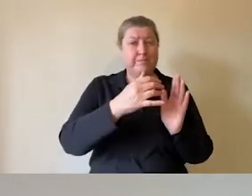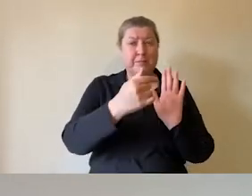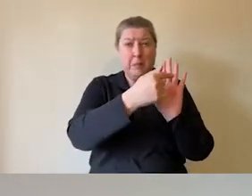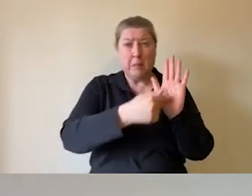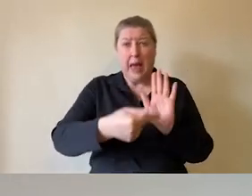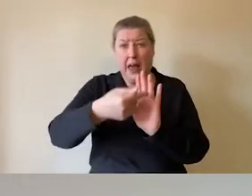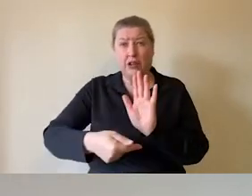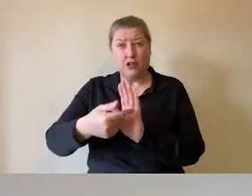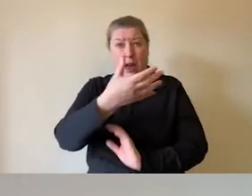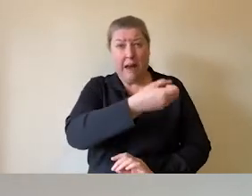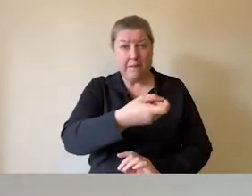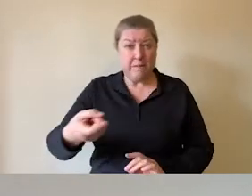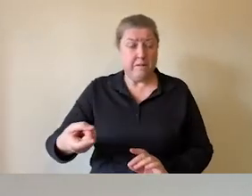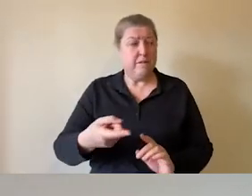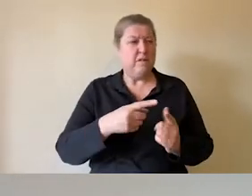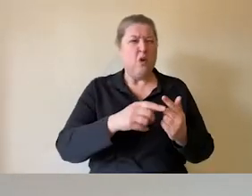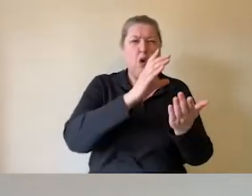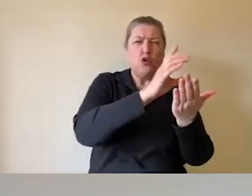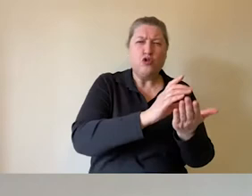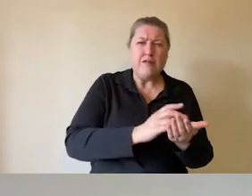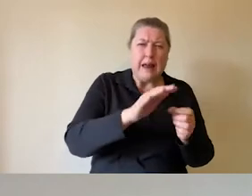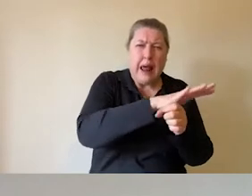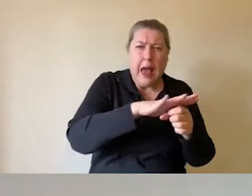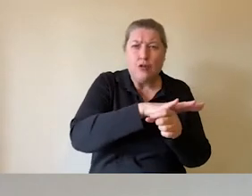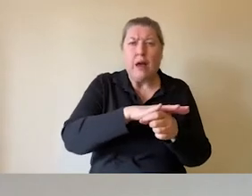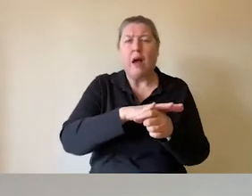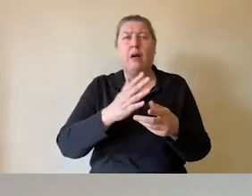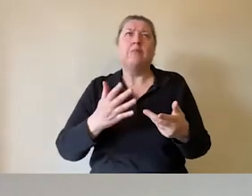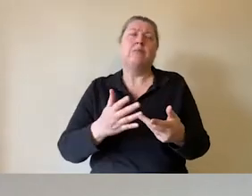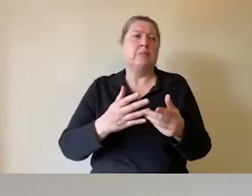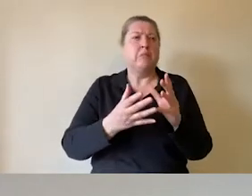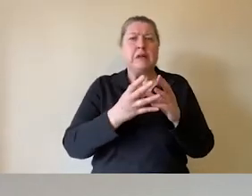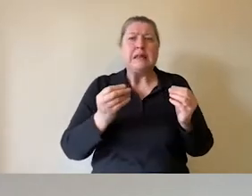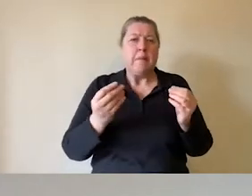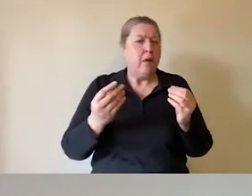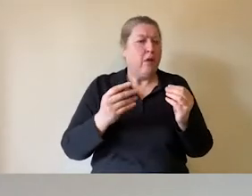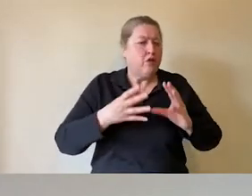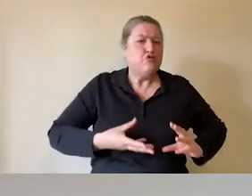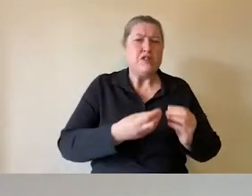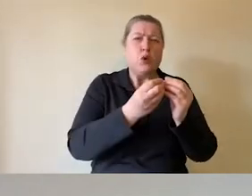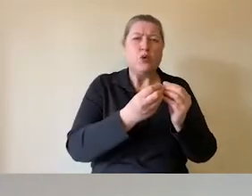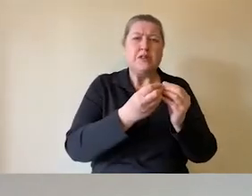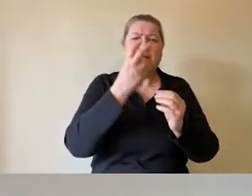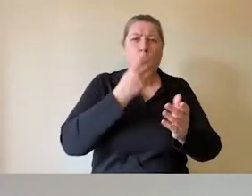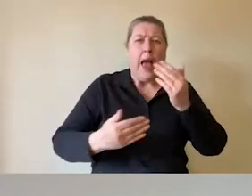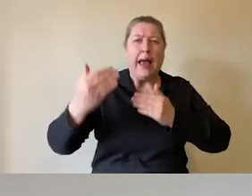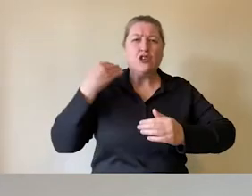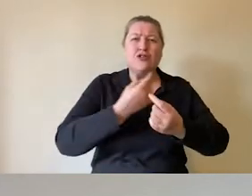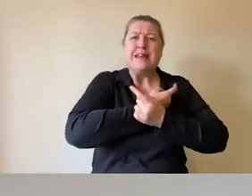looking at particular curricular areas. So for example, we'd grouped all our resources for Ancient Egypt,